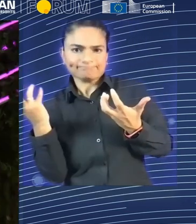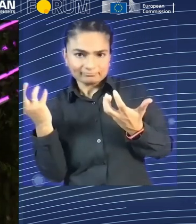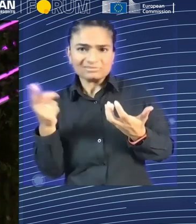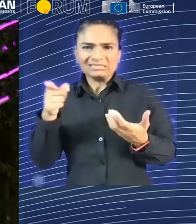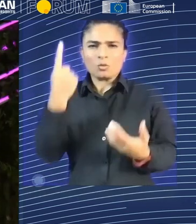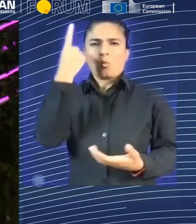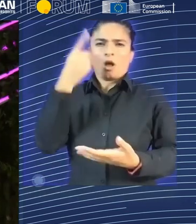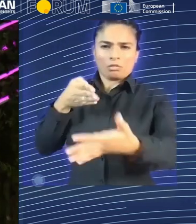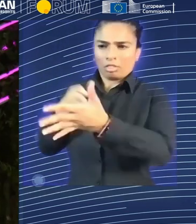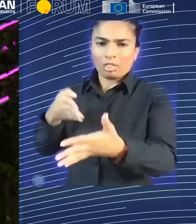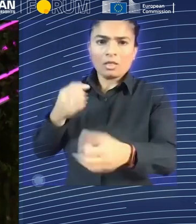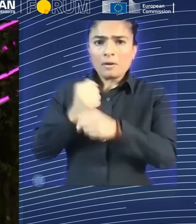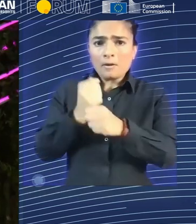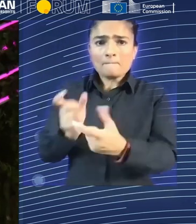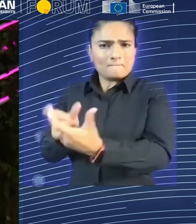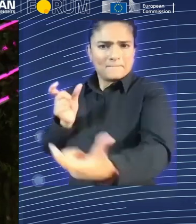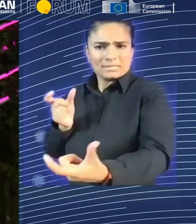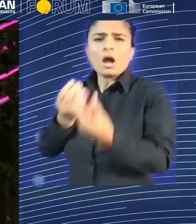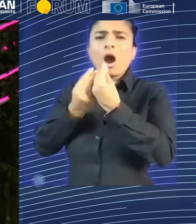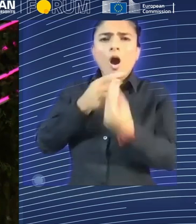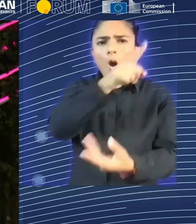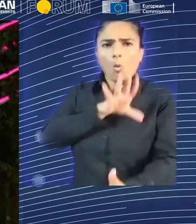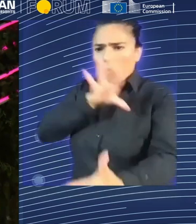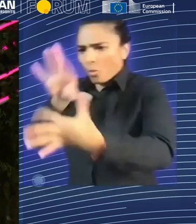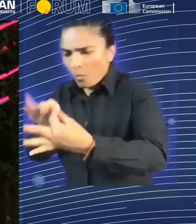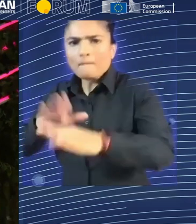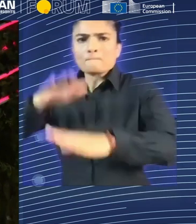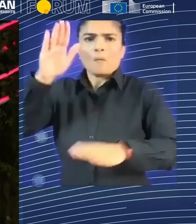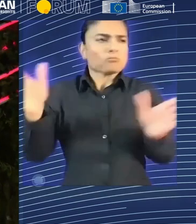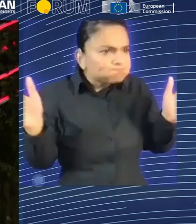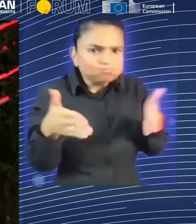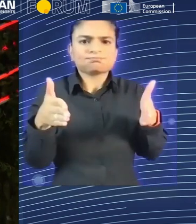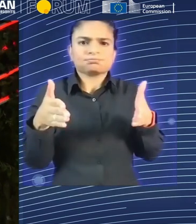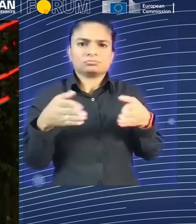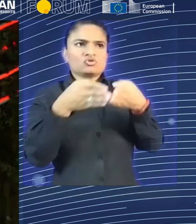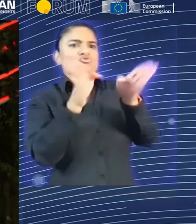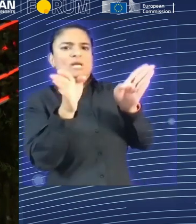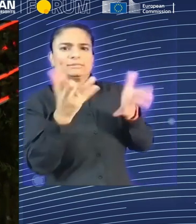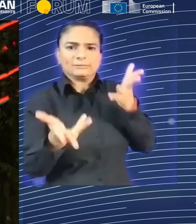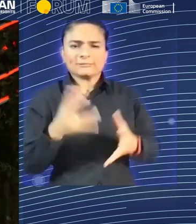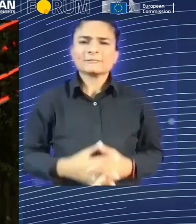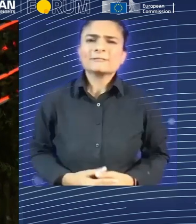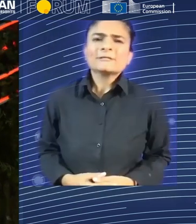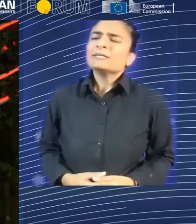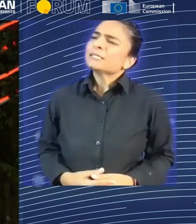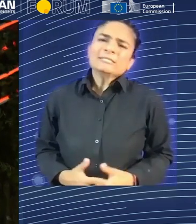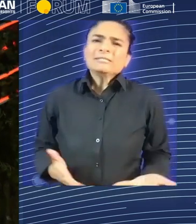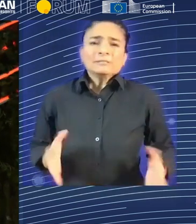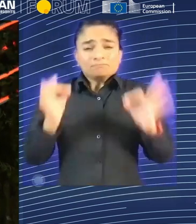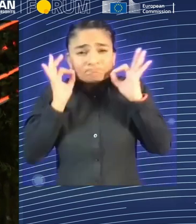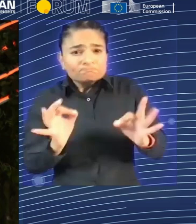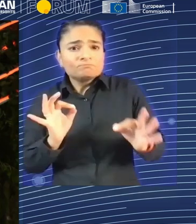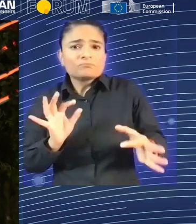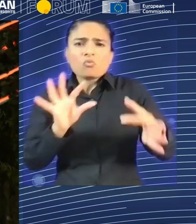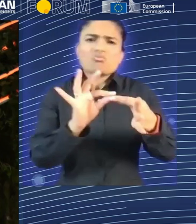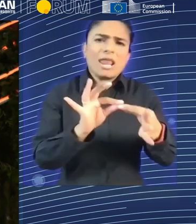No, no specific correlation. In fact, it's demographic, of course, the skill shortage issue partially.